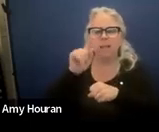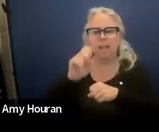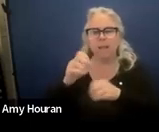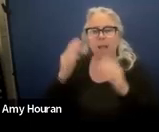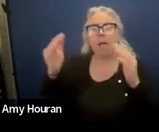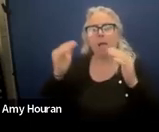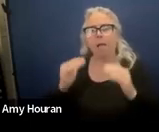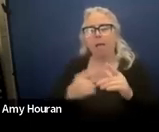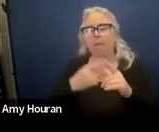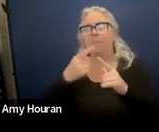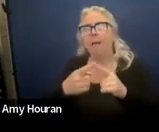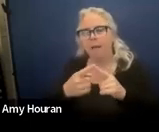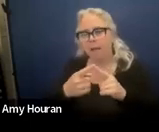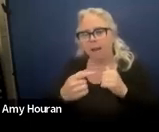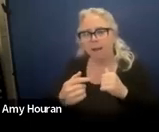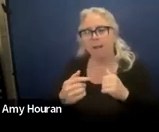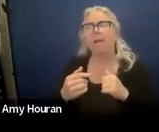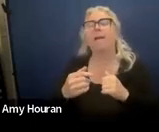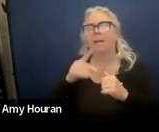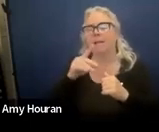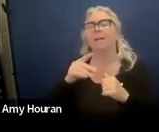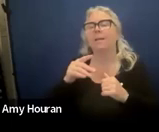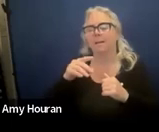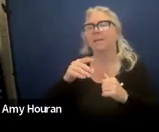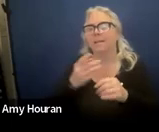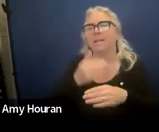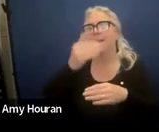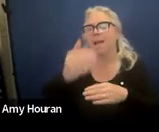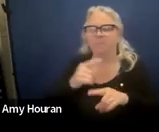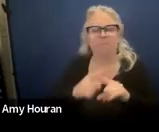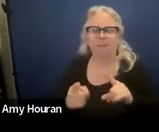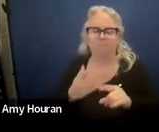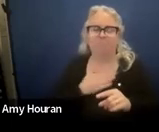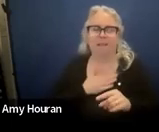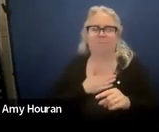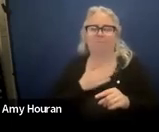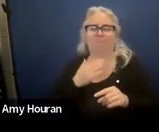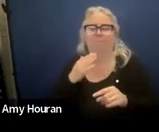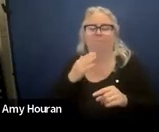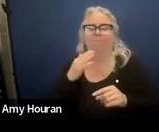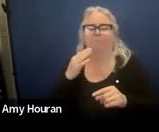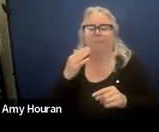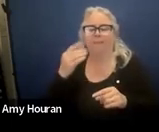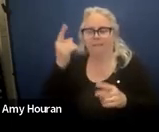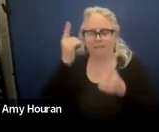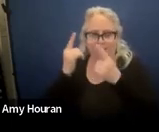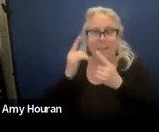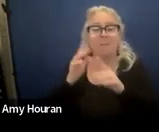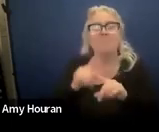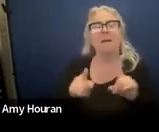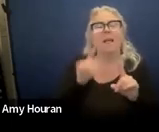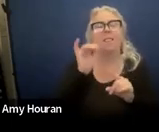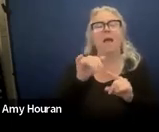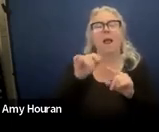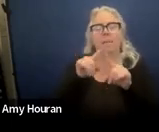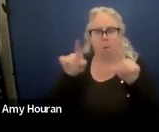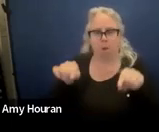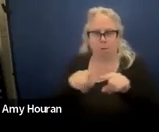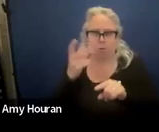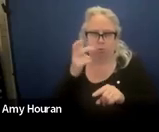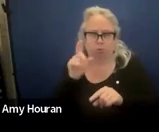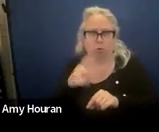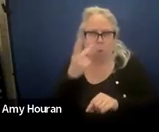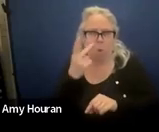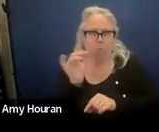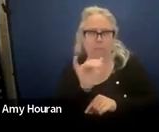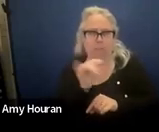the date of the next annual and then the duration underneath but that might just be my own thinking um so that's what that box should look like um